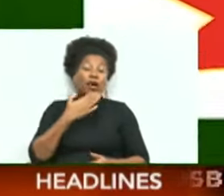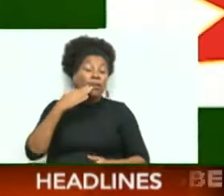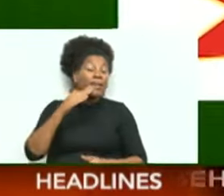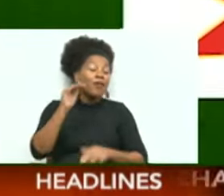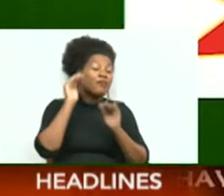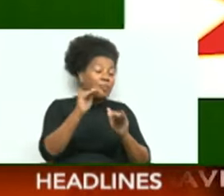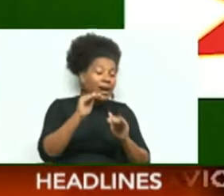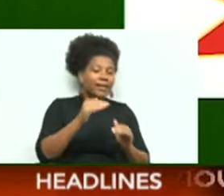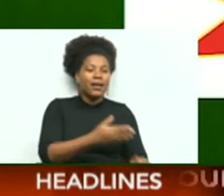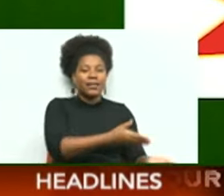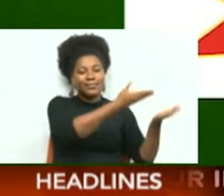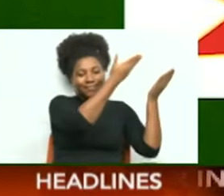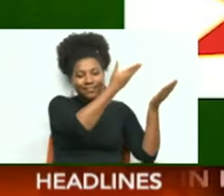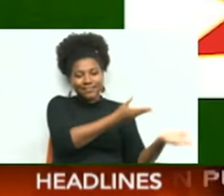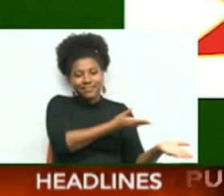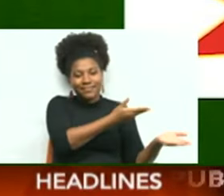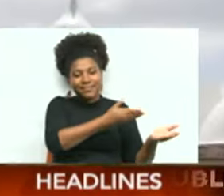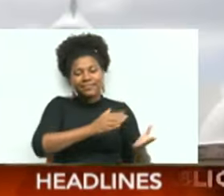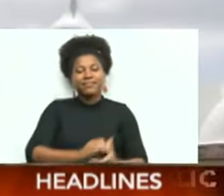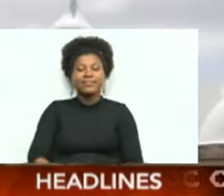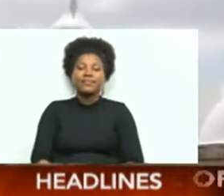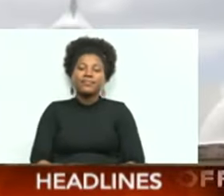brought to you by Sheik Alicia Limited.